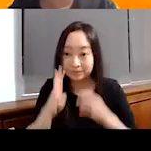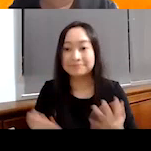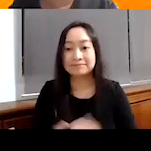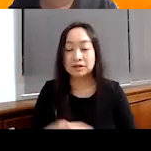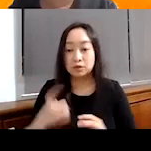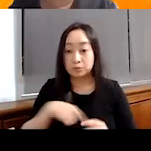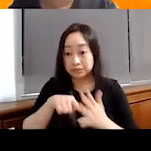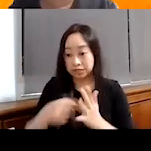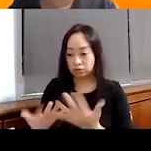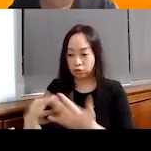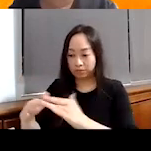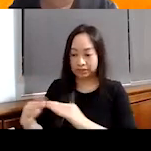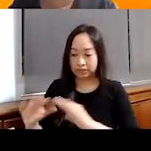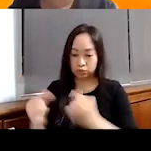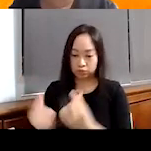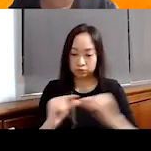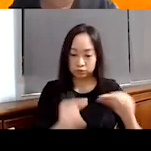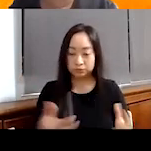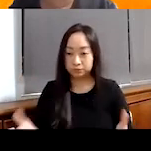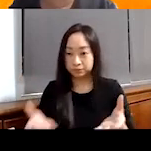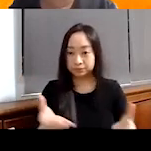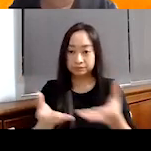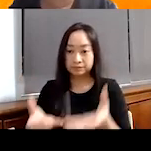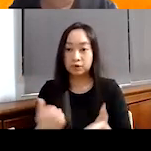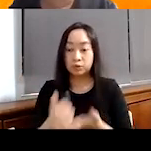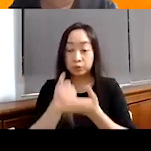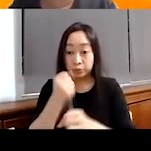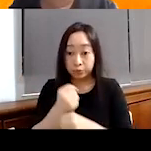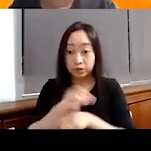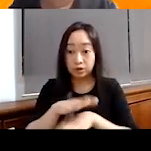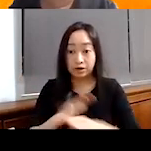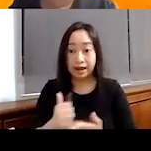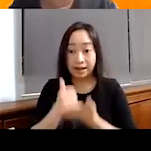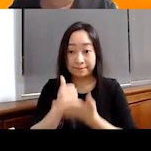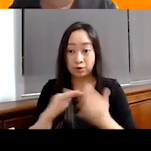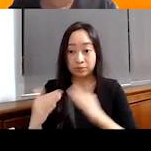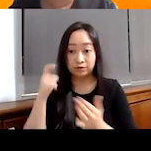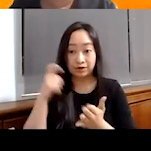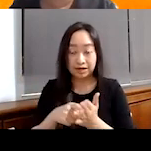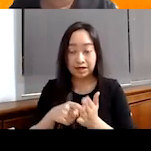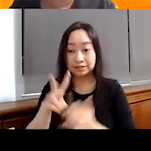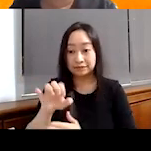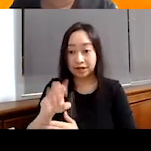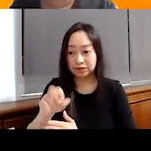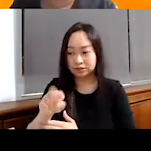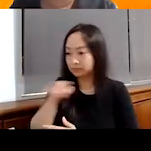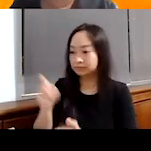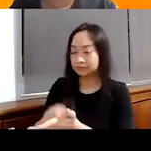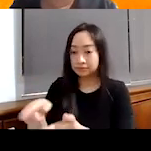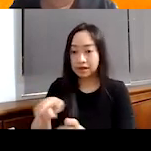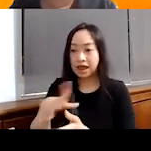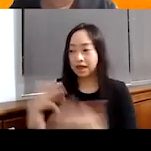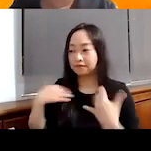community groups that work on, um, helping, uh, communities recognize violence and, uh, have community